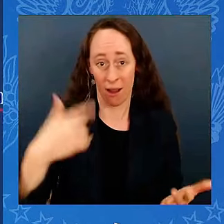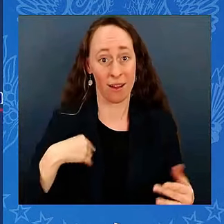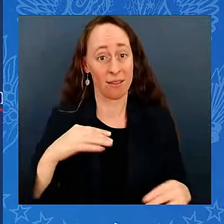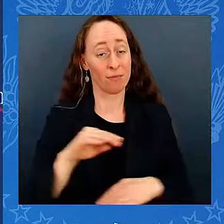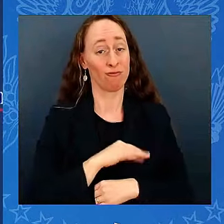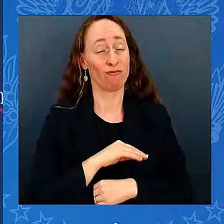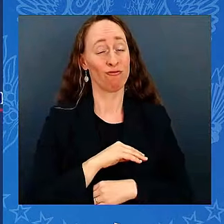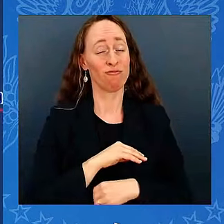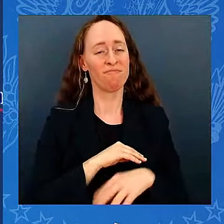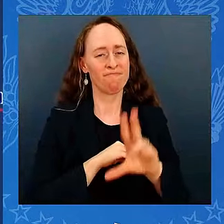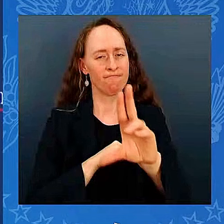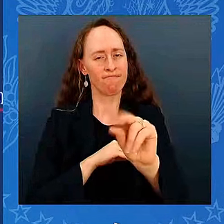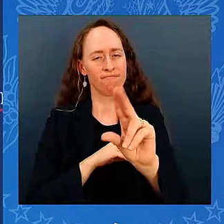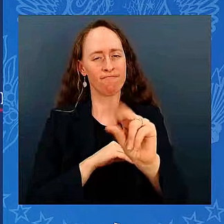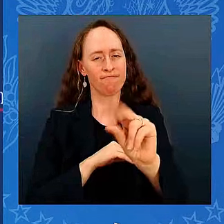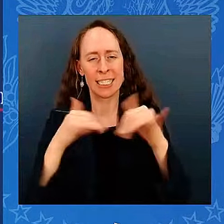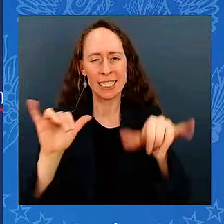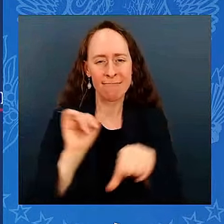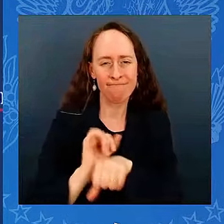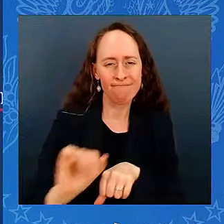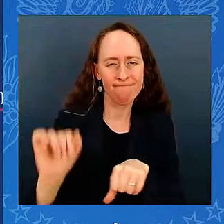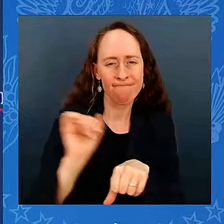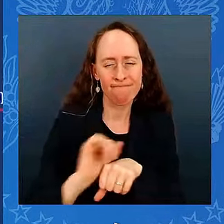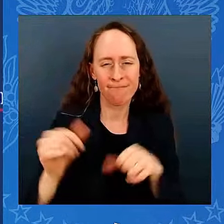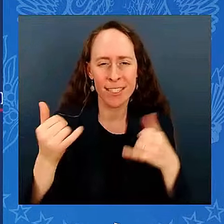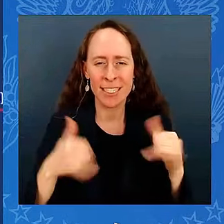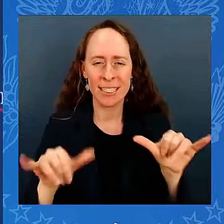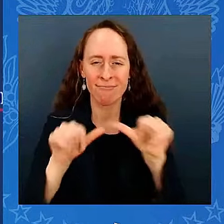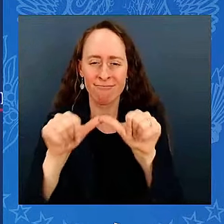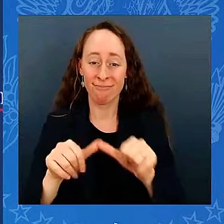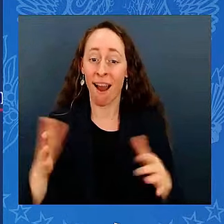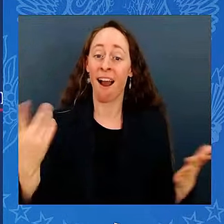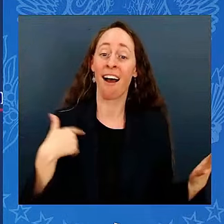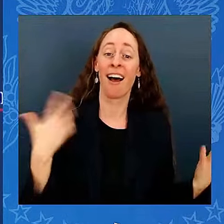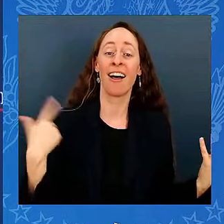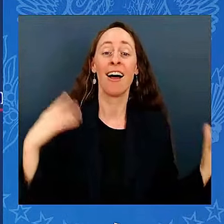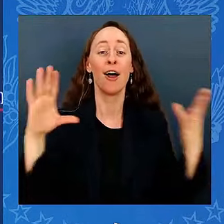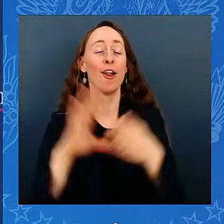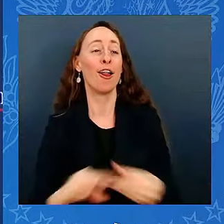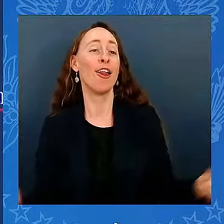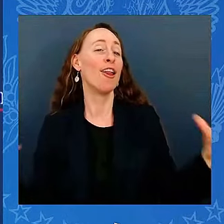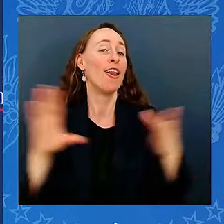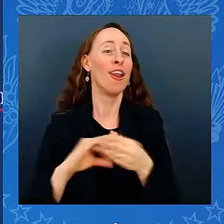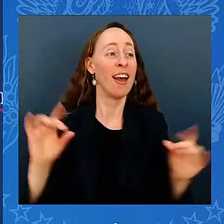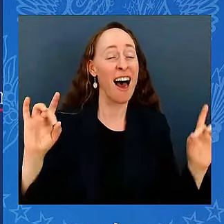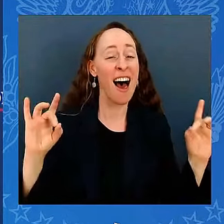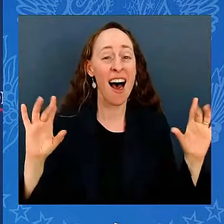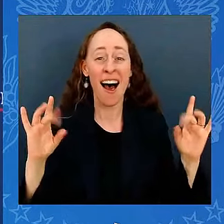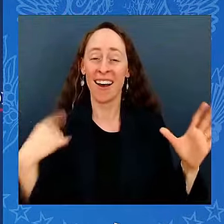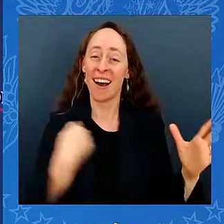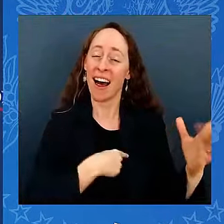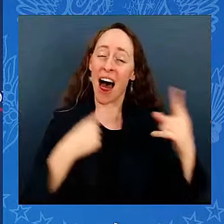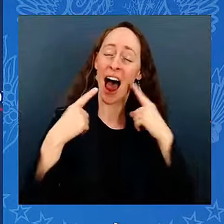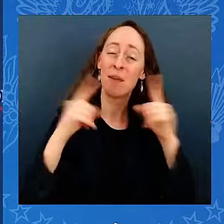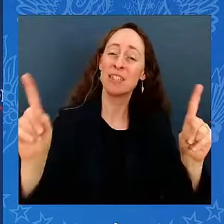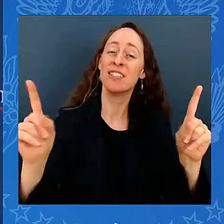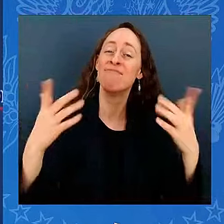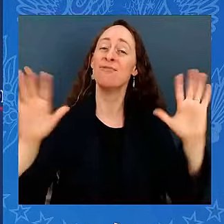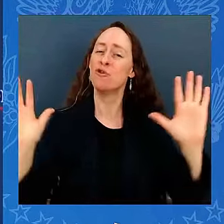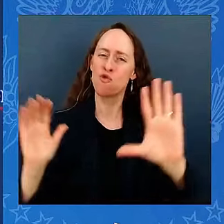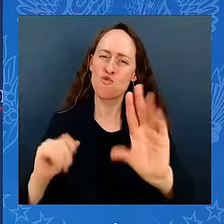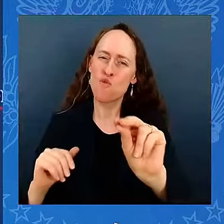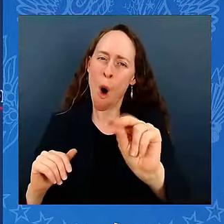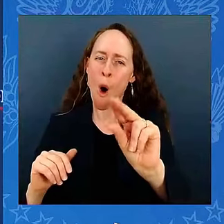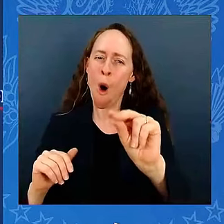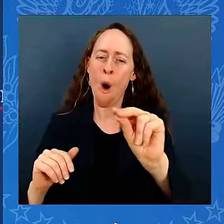confuse why I'm here. I'm not here to take a victory lap. I'm not here to say a job well done. I'm not here to say we